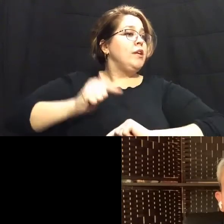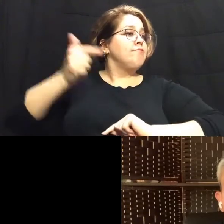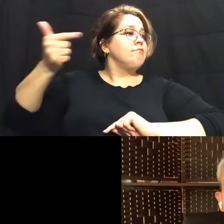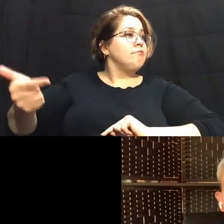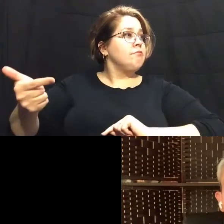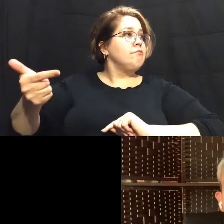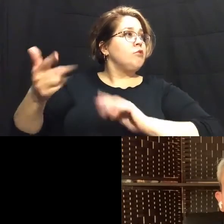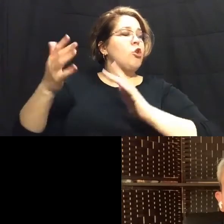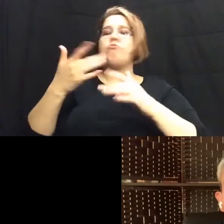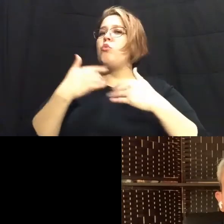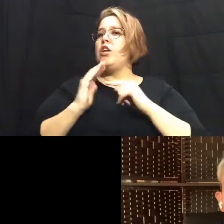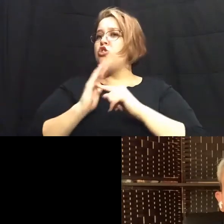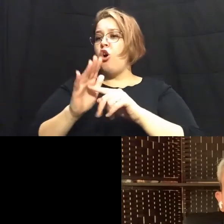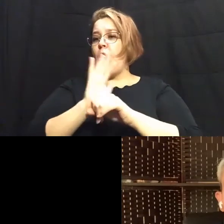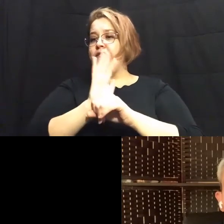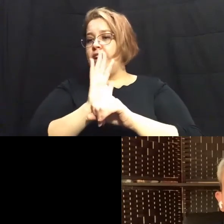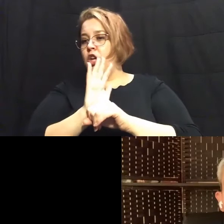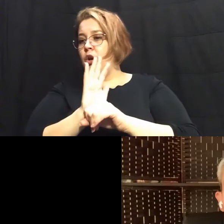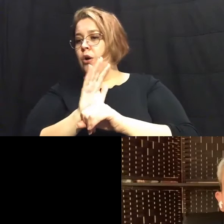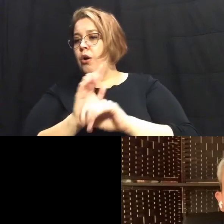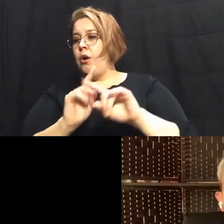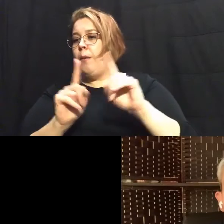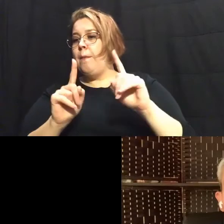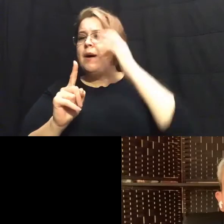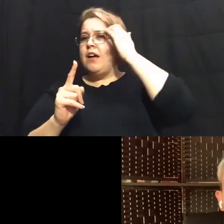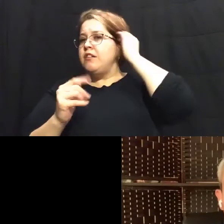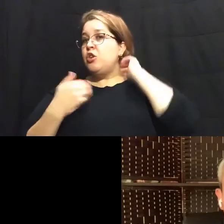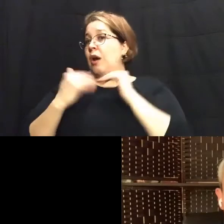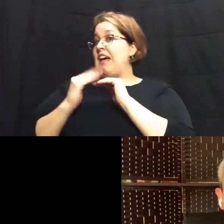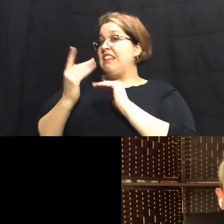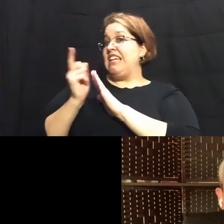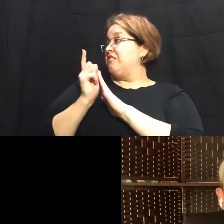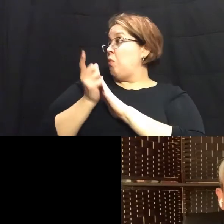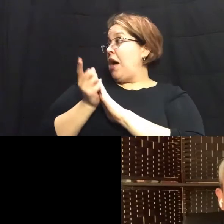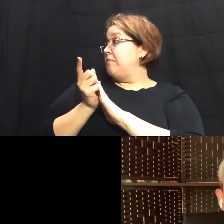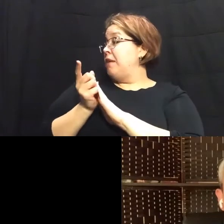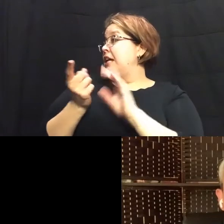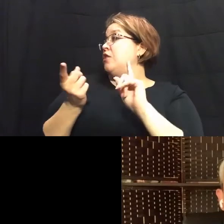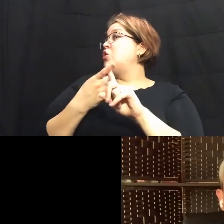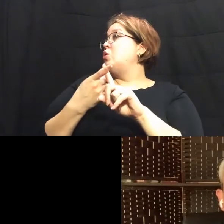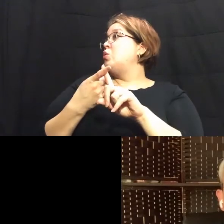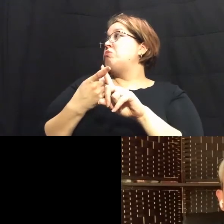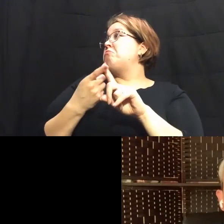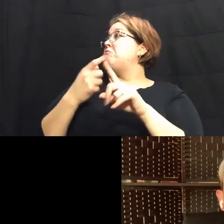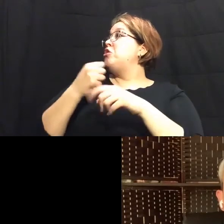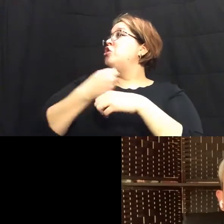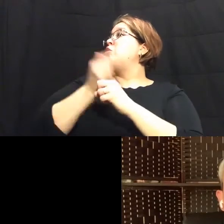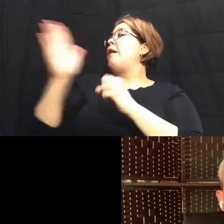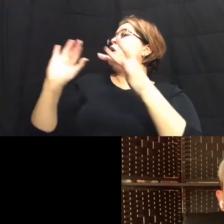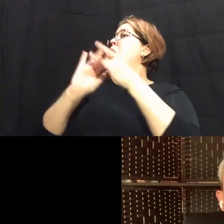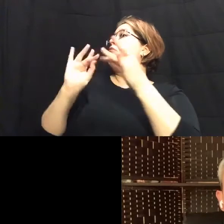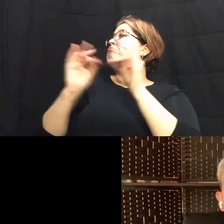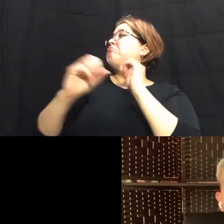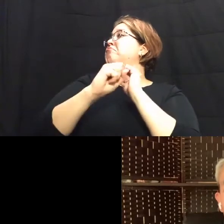a video but um you have at least a minute to um to um to make your pitch for um